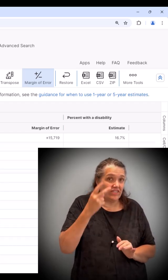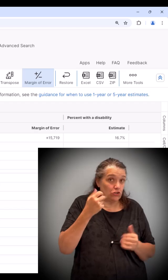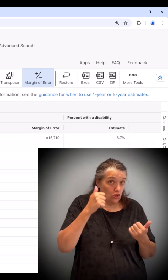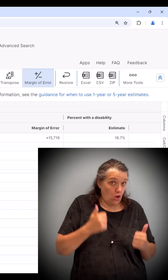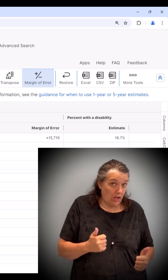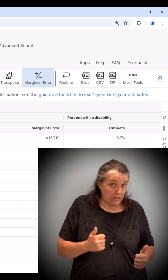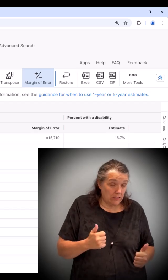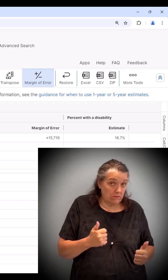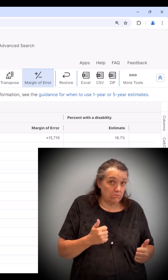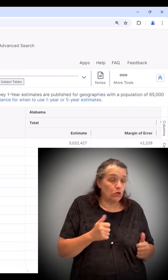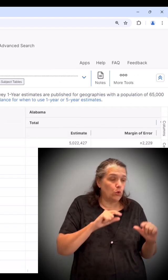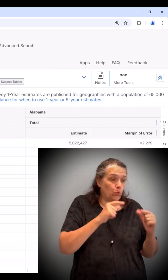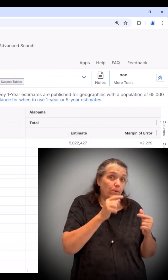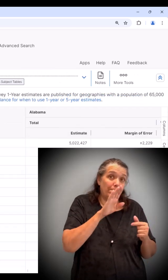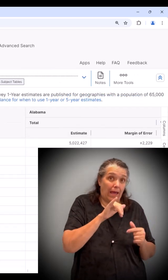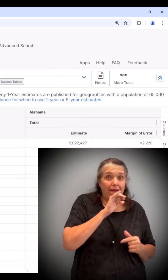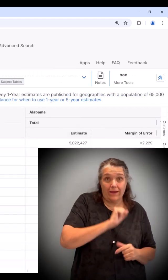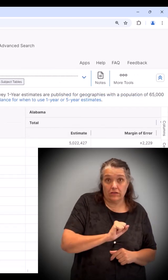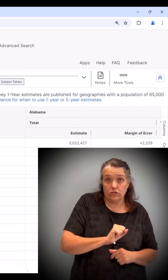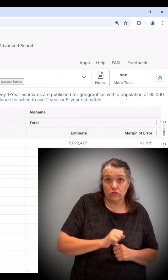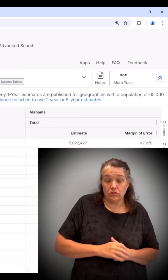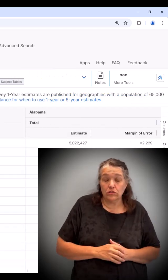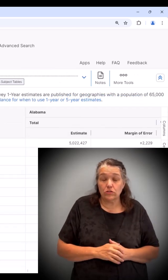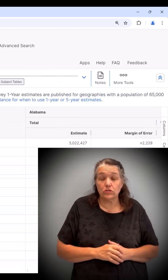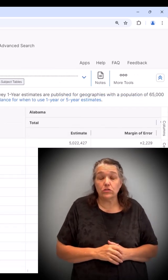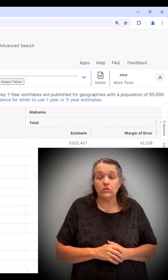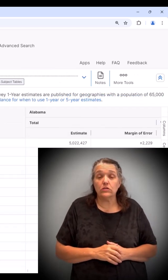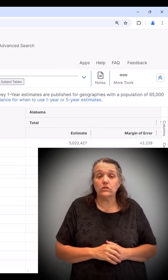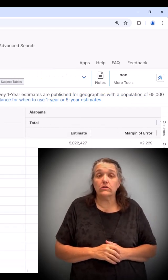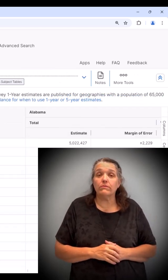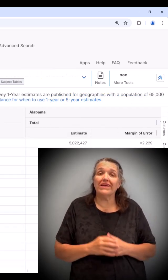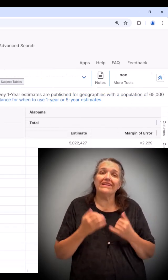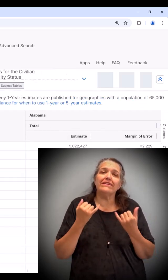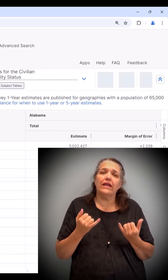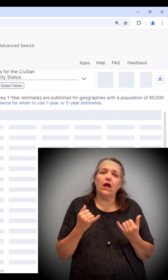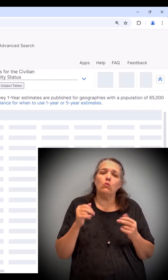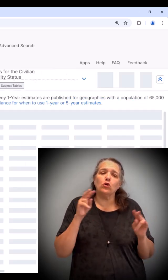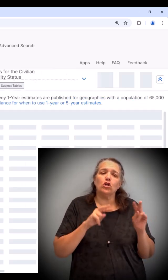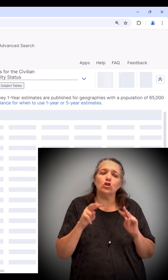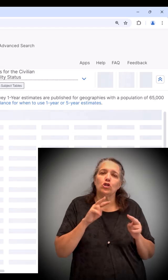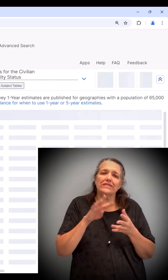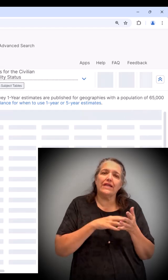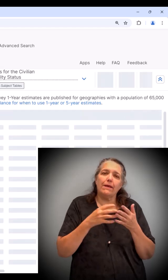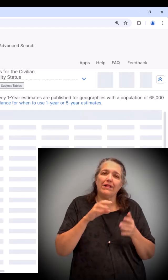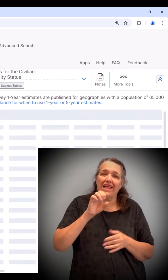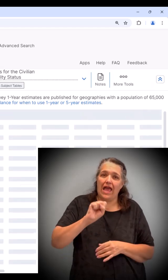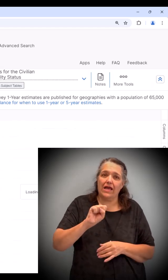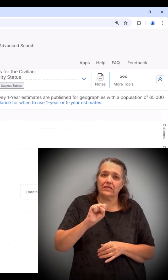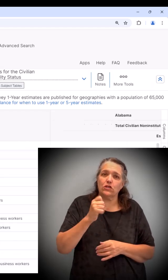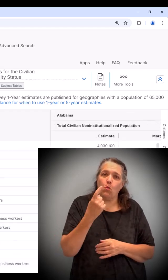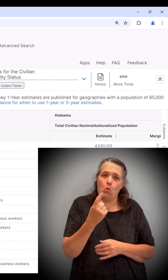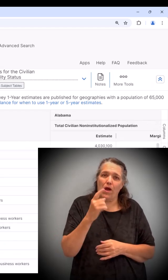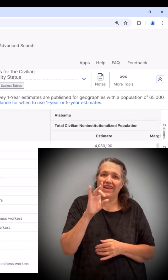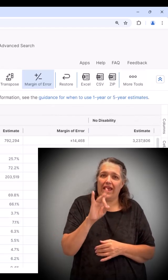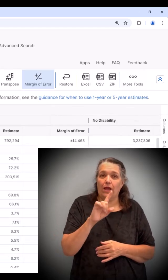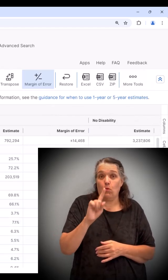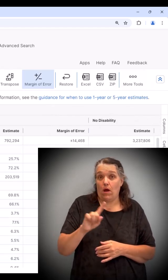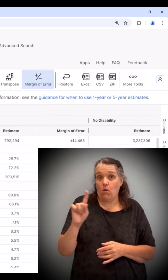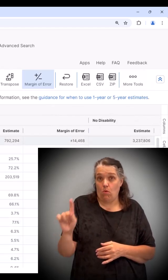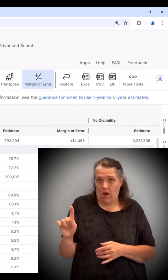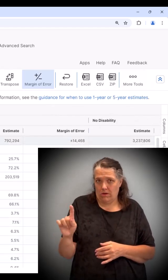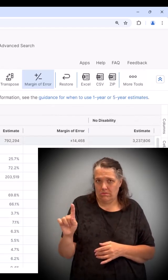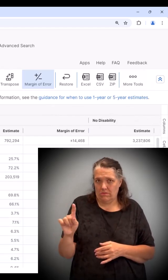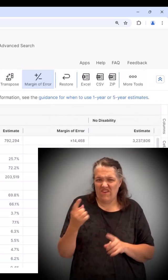table S1811 from the table list. It's one of my favorite tables featuring